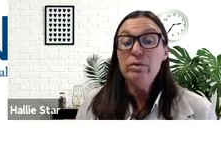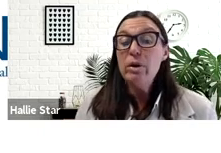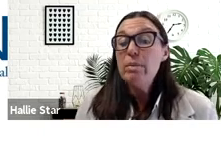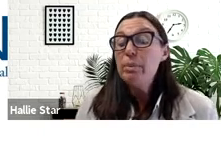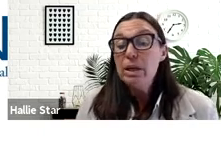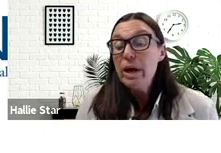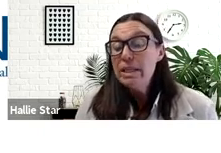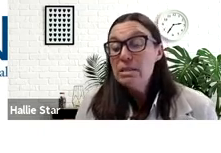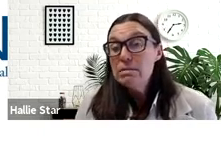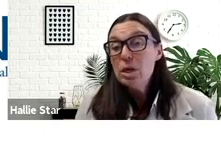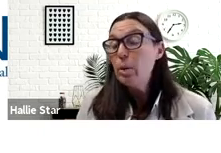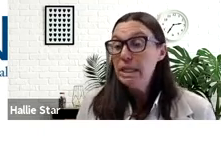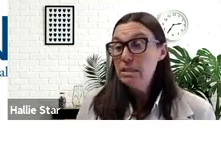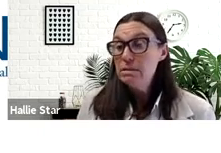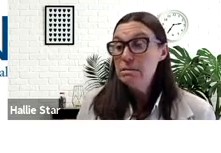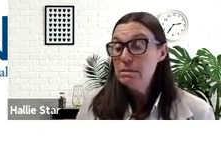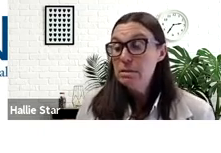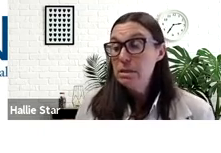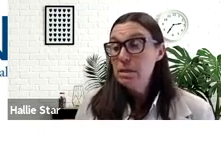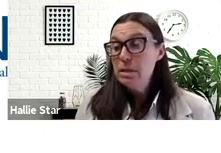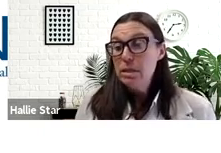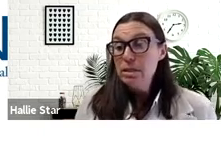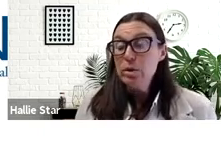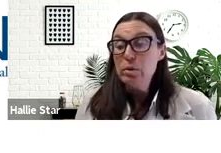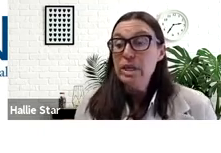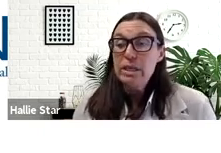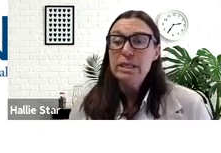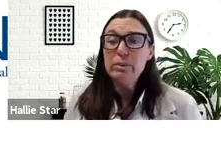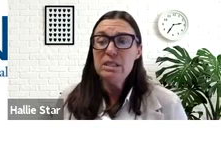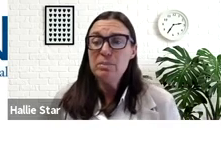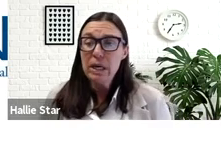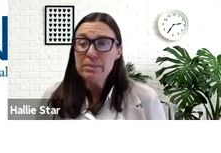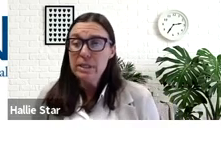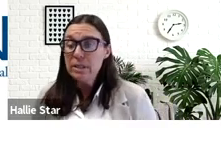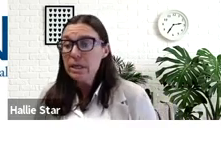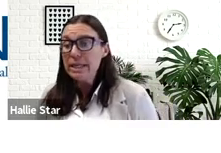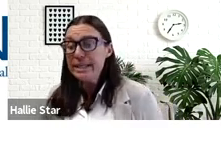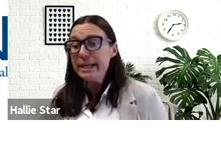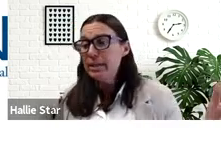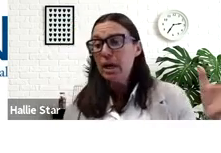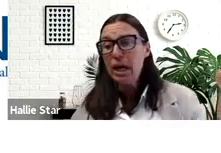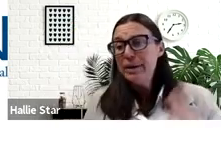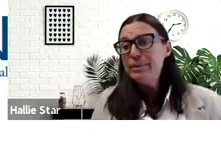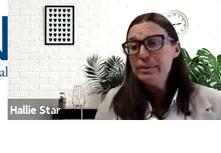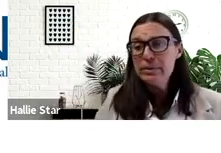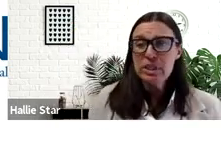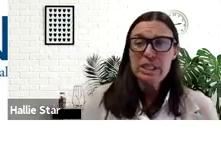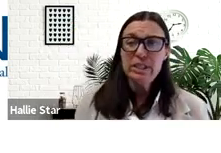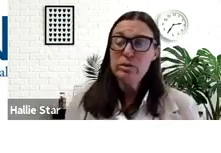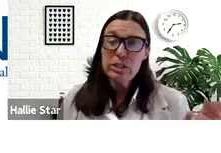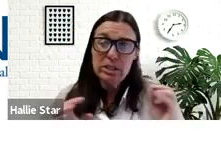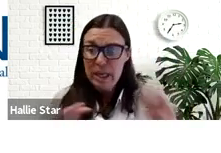What do you know about being white or whiteness? So the idea with these prompts is that I don't